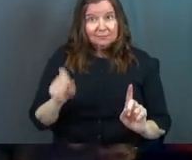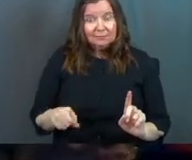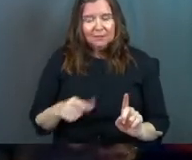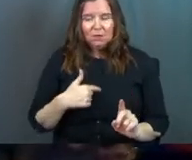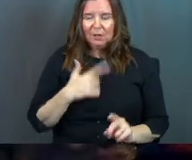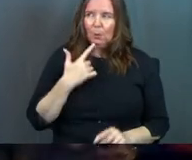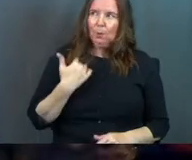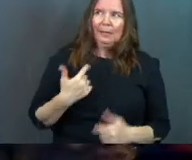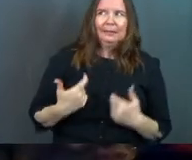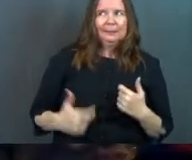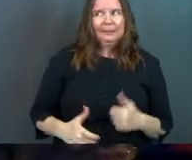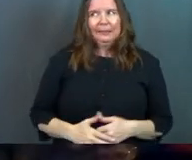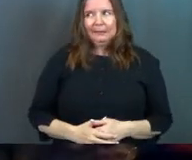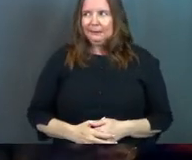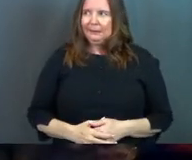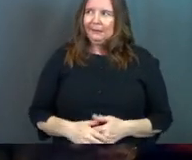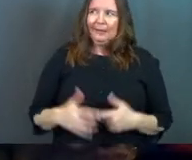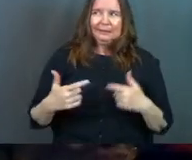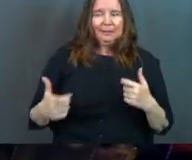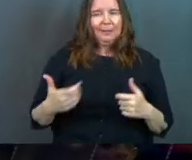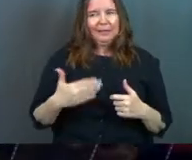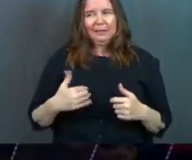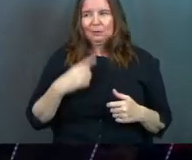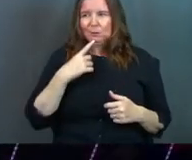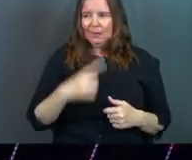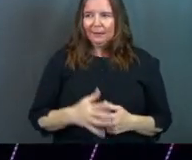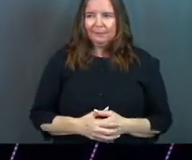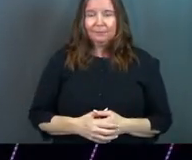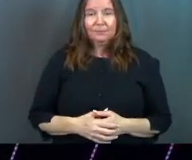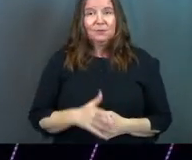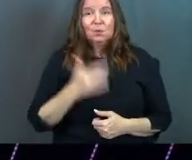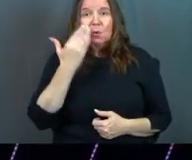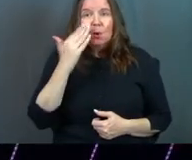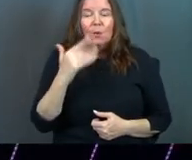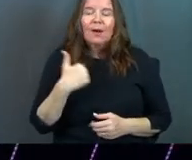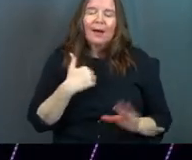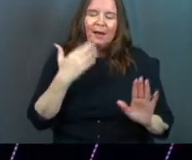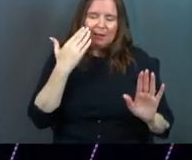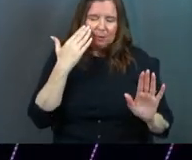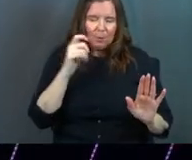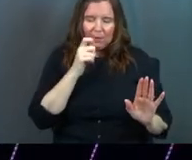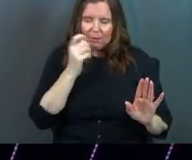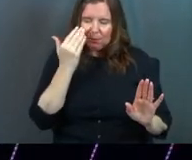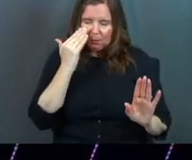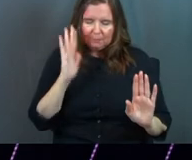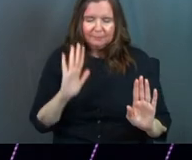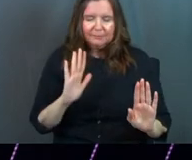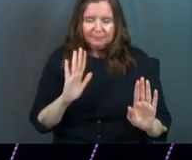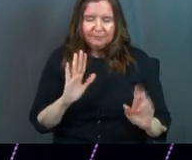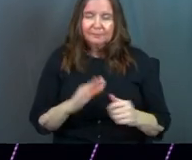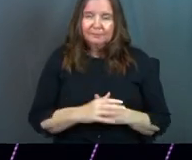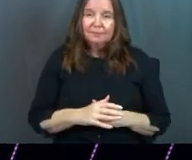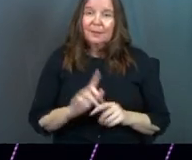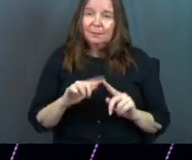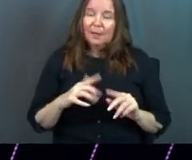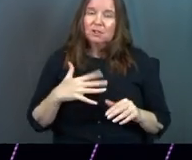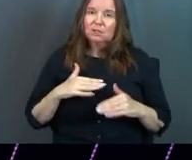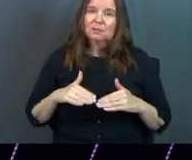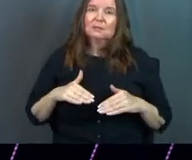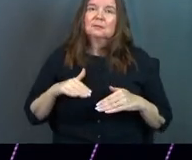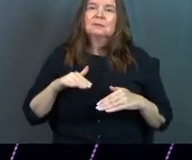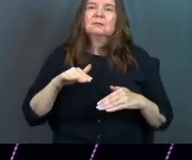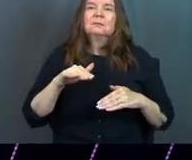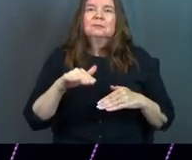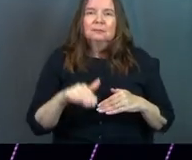And you're like, that's a big, that's a big thing to say. You don't know. I know I don't know. Just take a step.